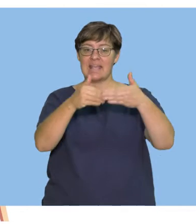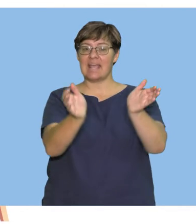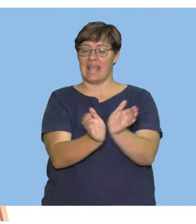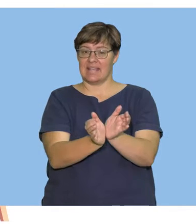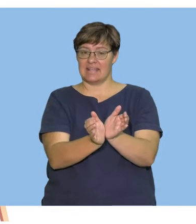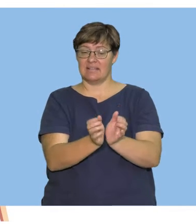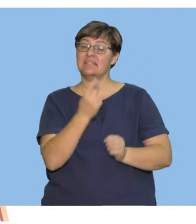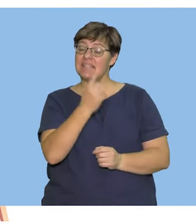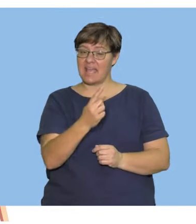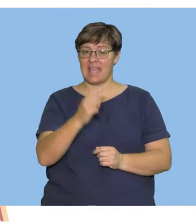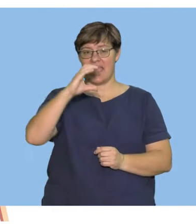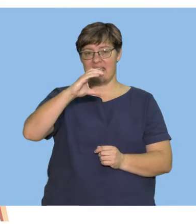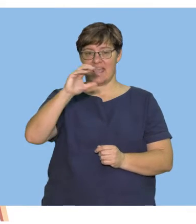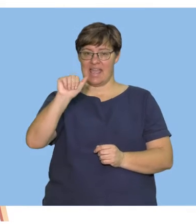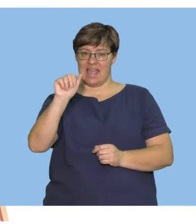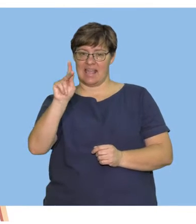cake